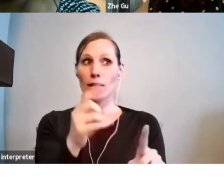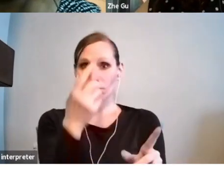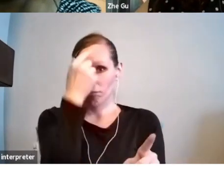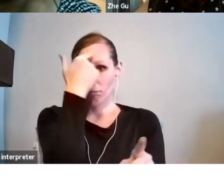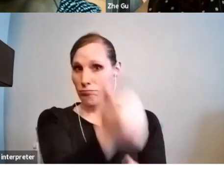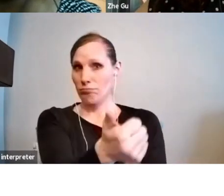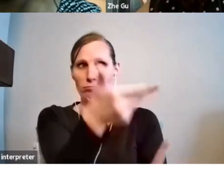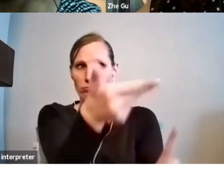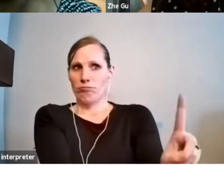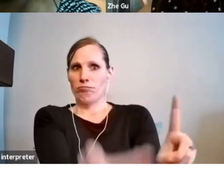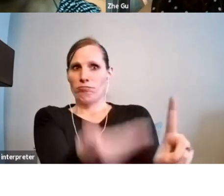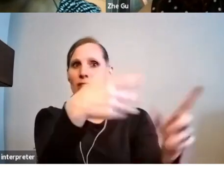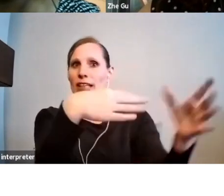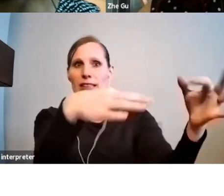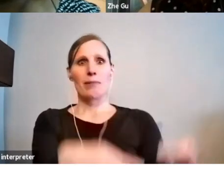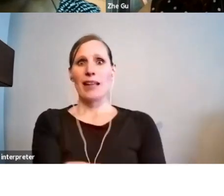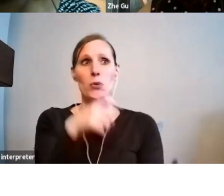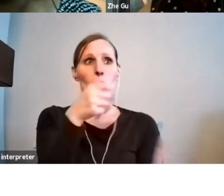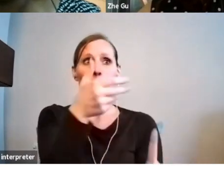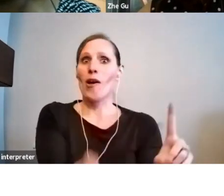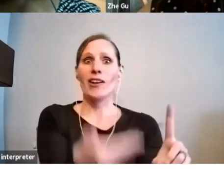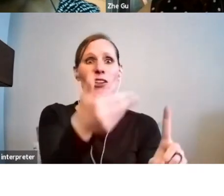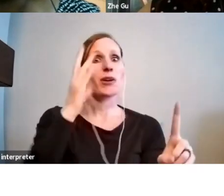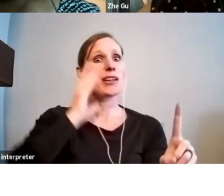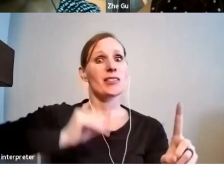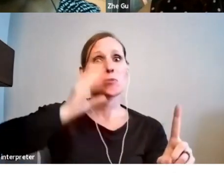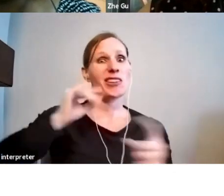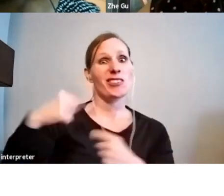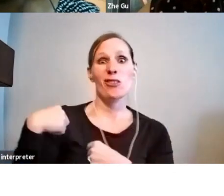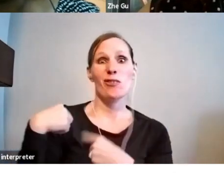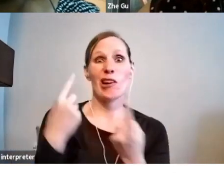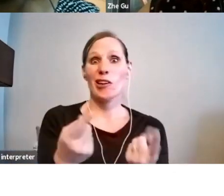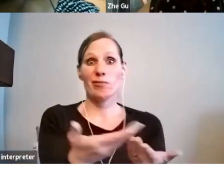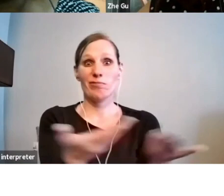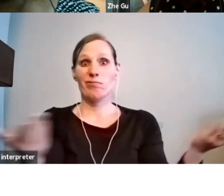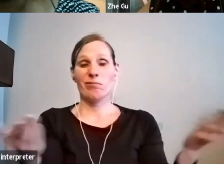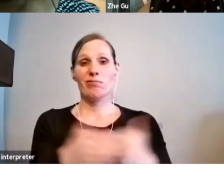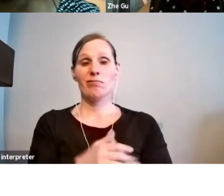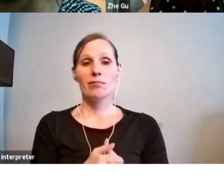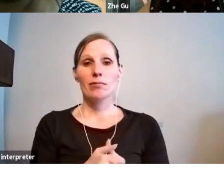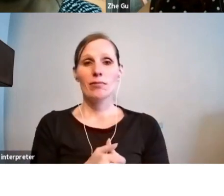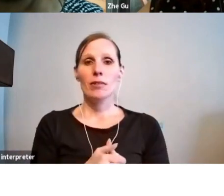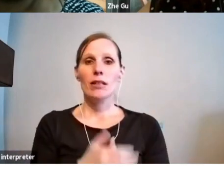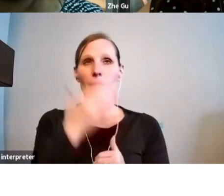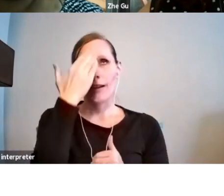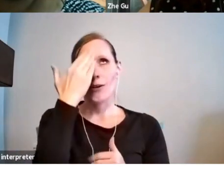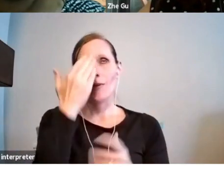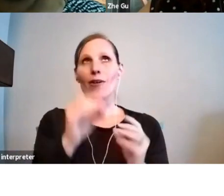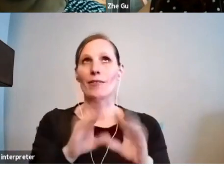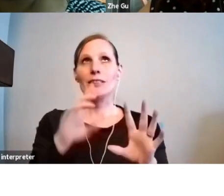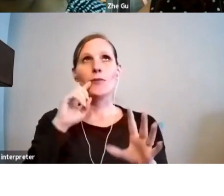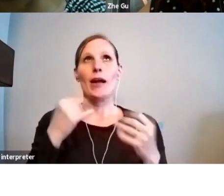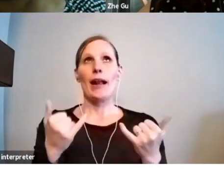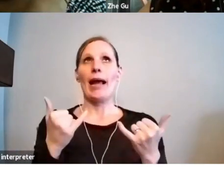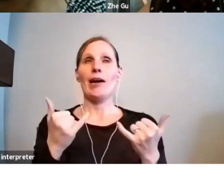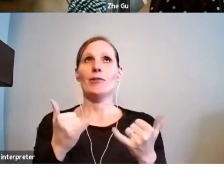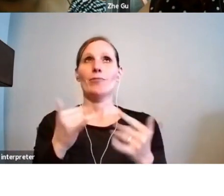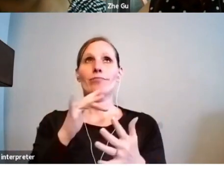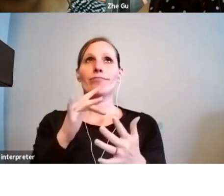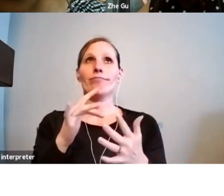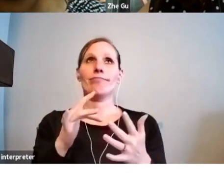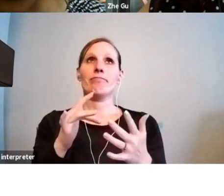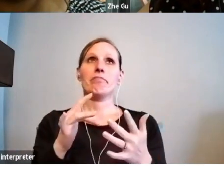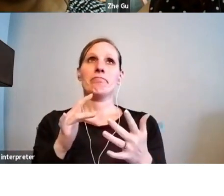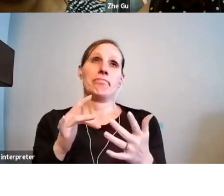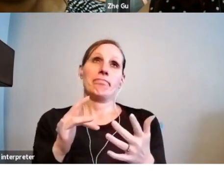right? I think because we, you know, live in a, in a very sort of social media world where everybody's